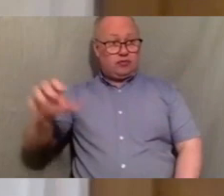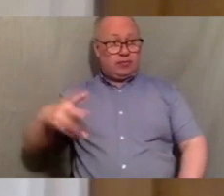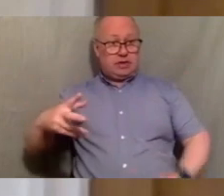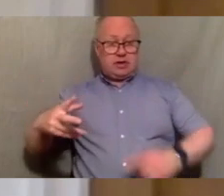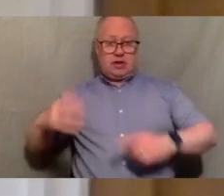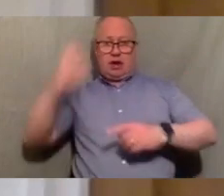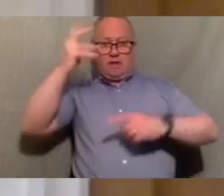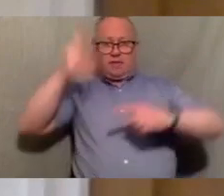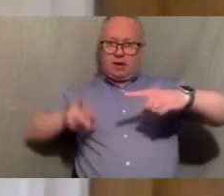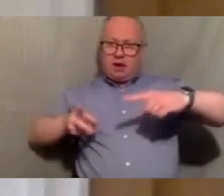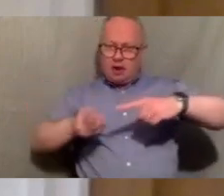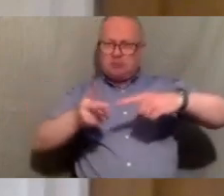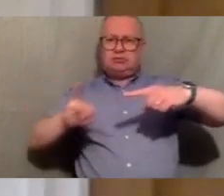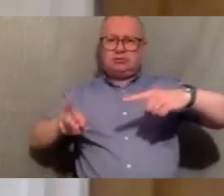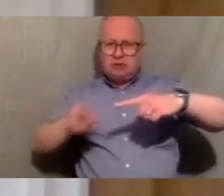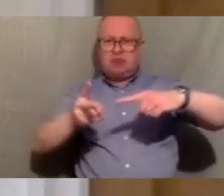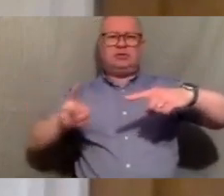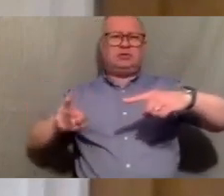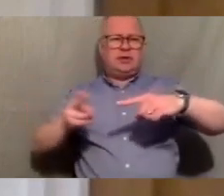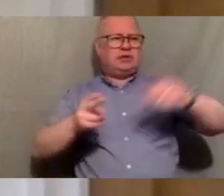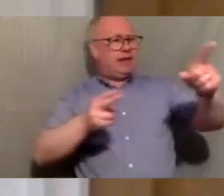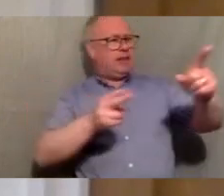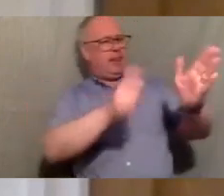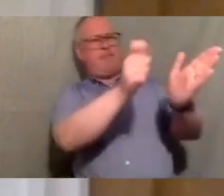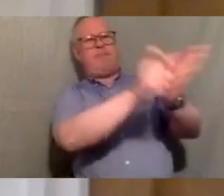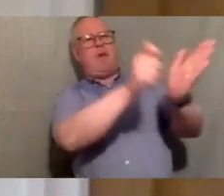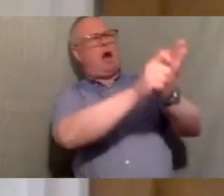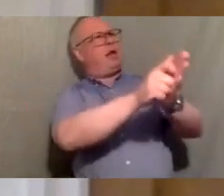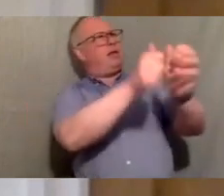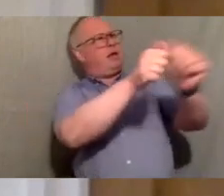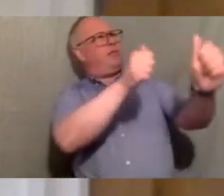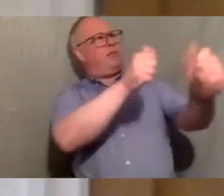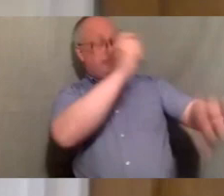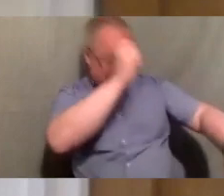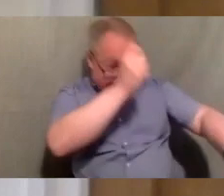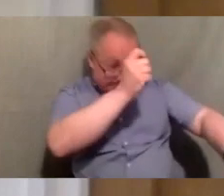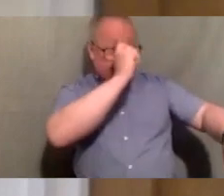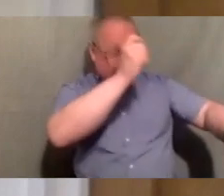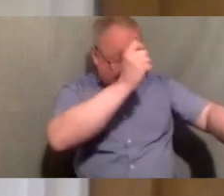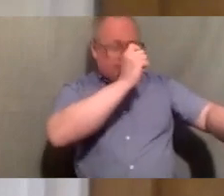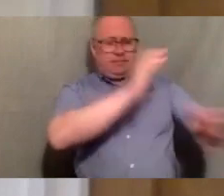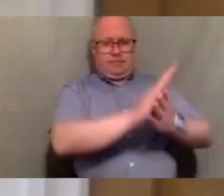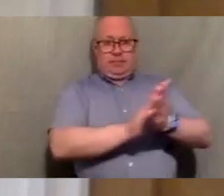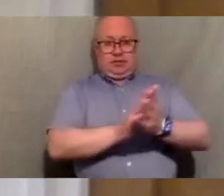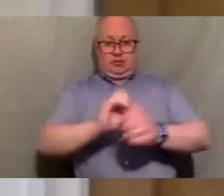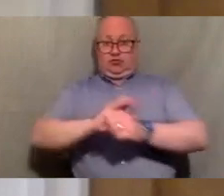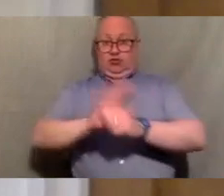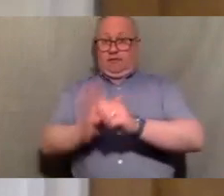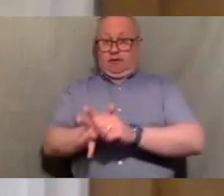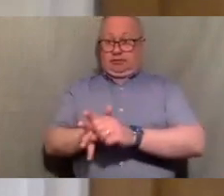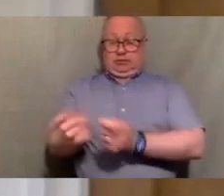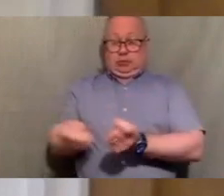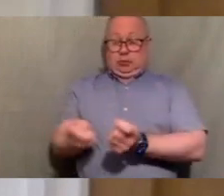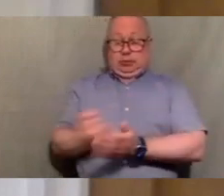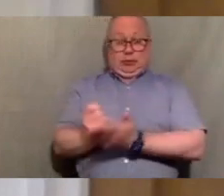market knows best ideology has really undermined the ability to deal with coronavirus um you know we heard